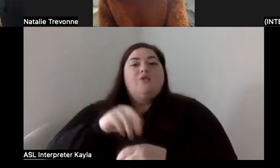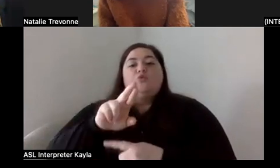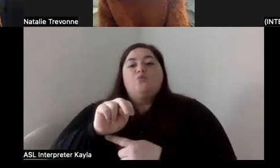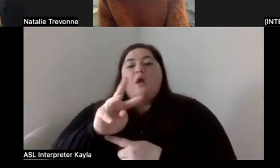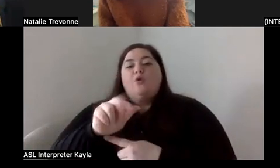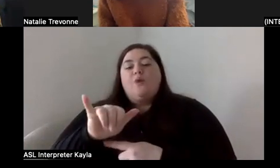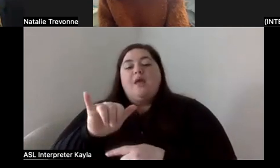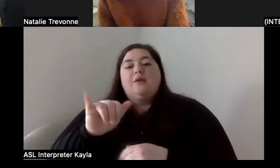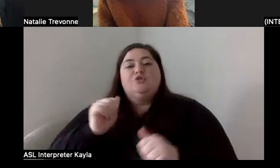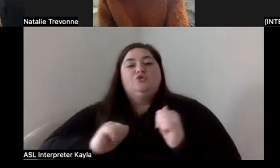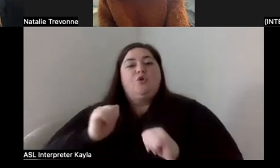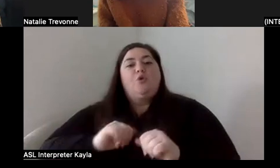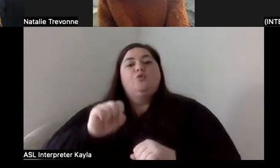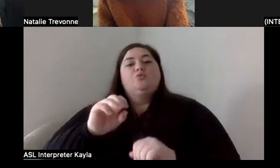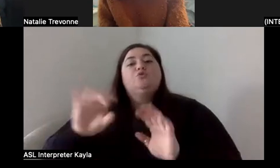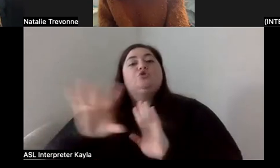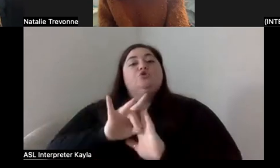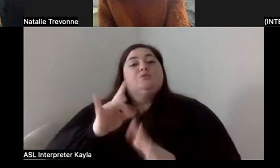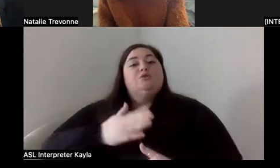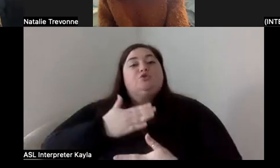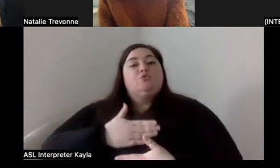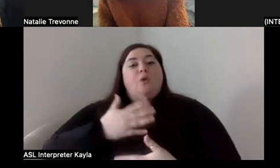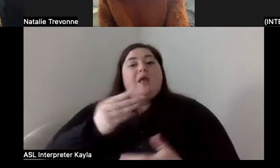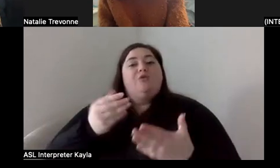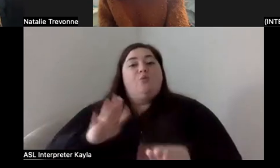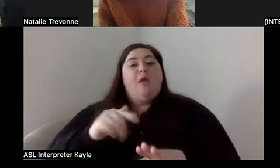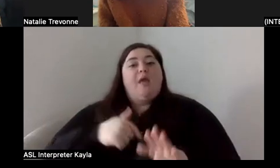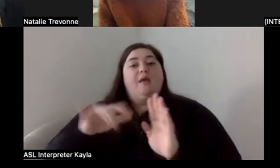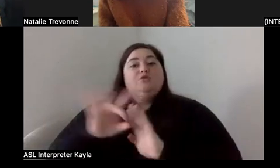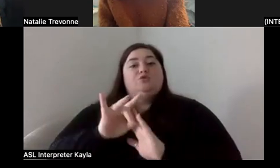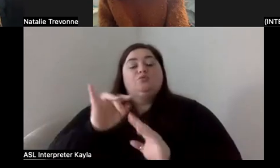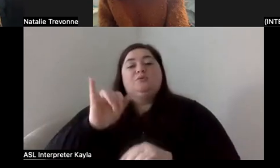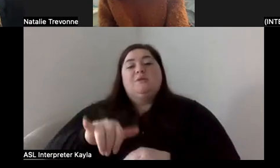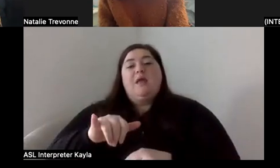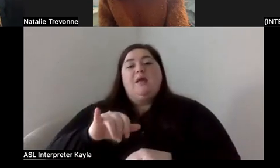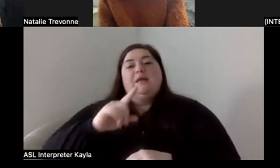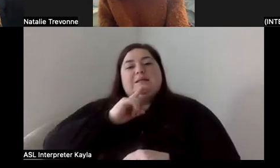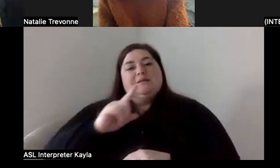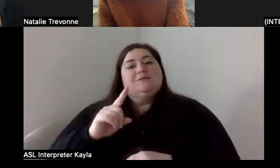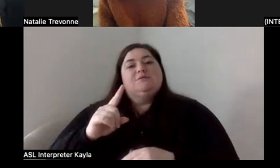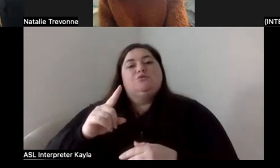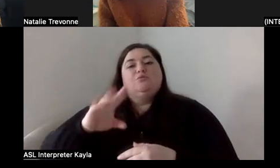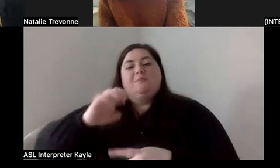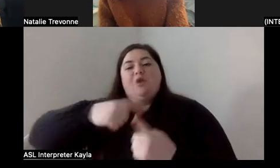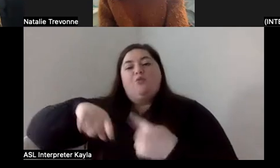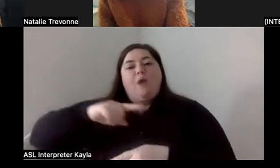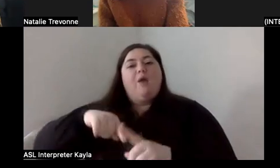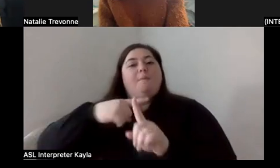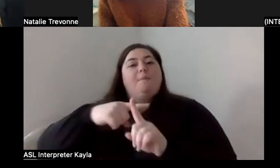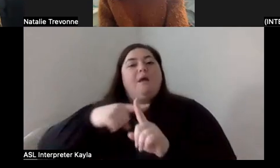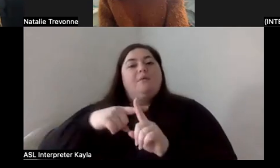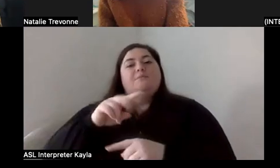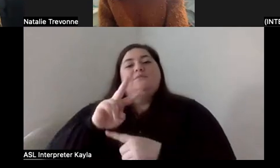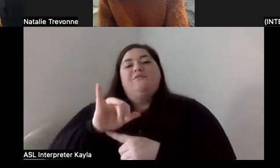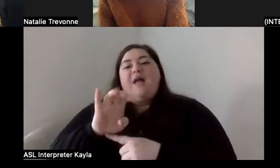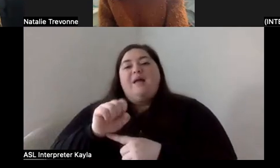choosing joy, and the way I choose that is to surround myself with love and positive vibes